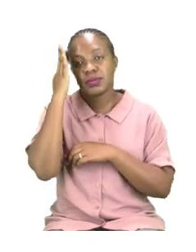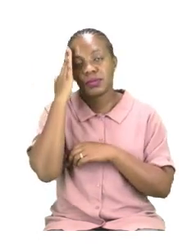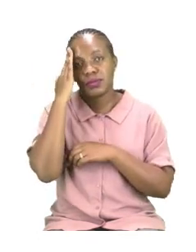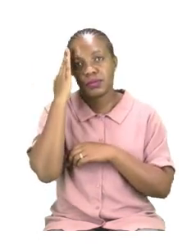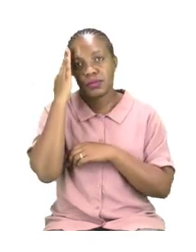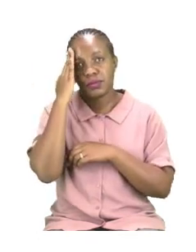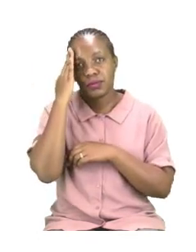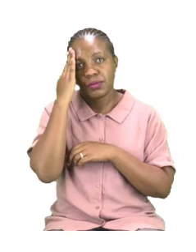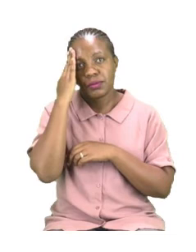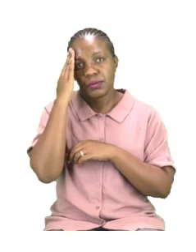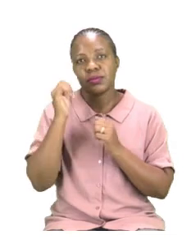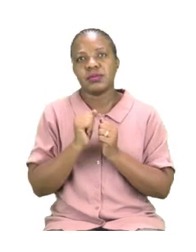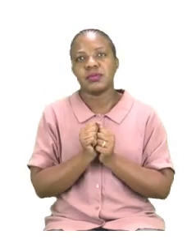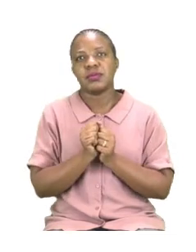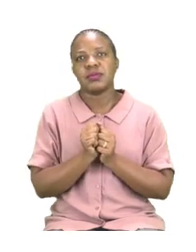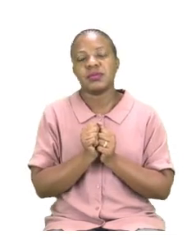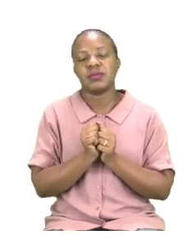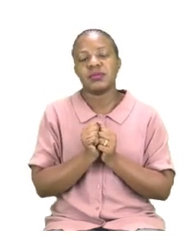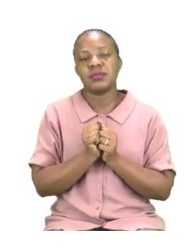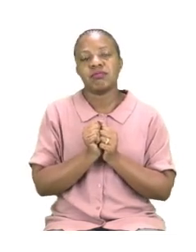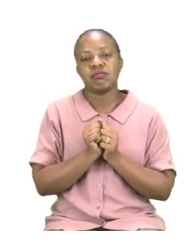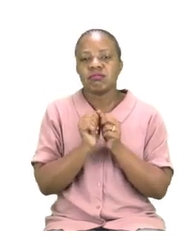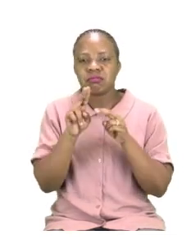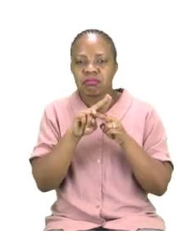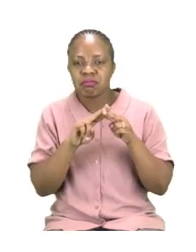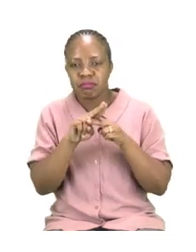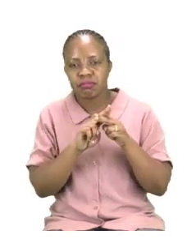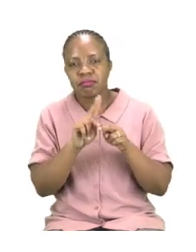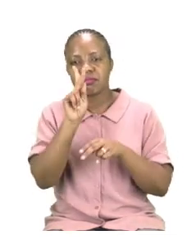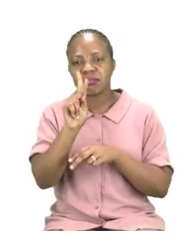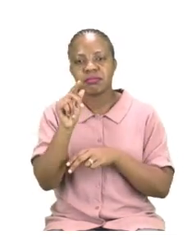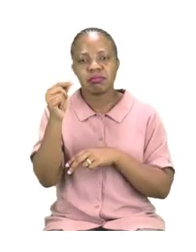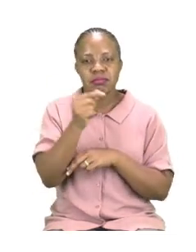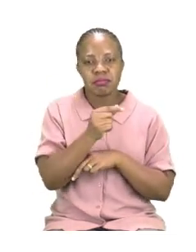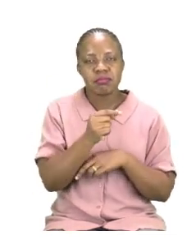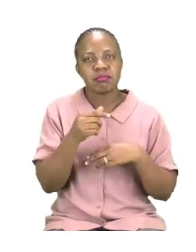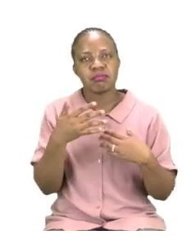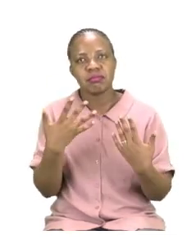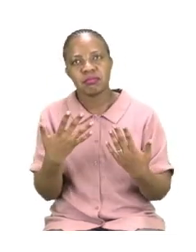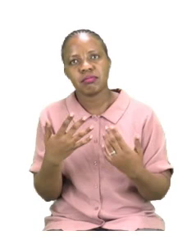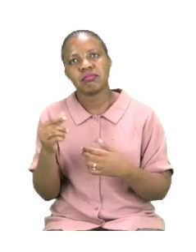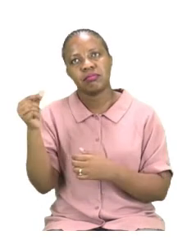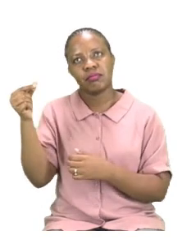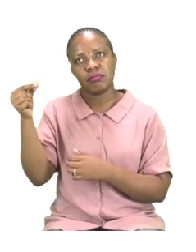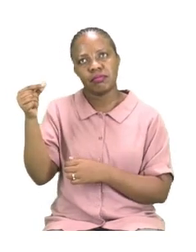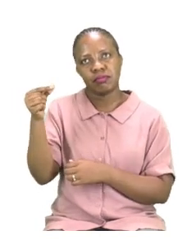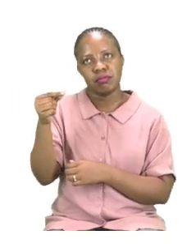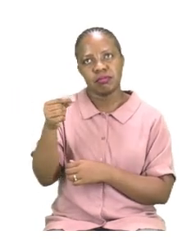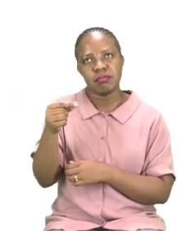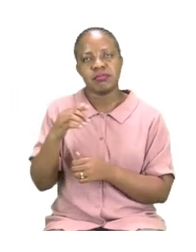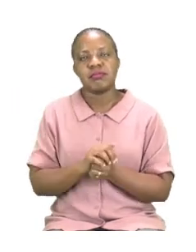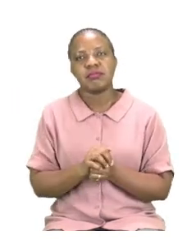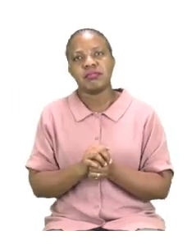to be measuring with. Is it kilograms or is it grams? So we